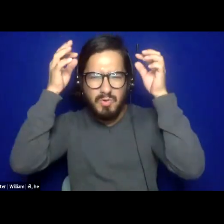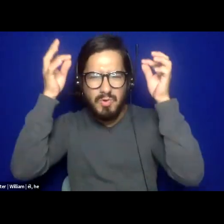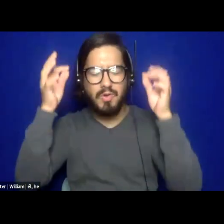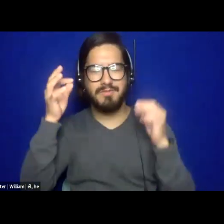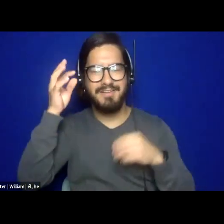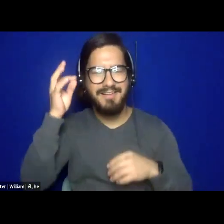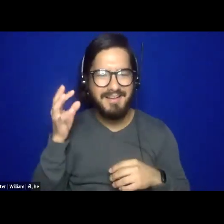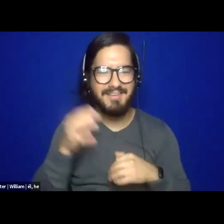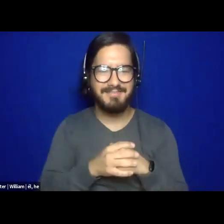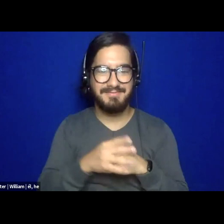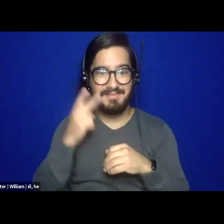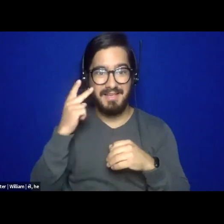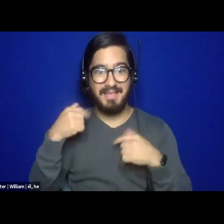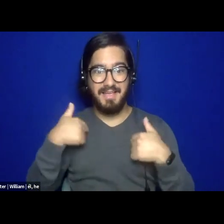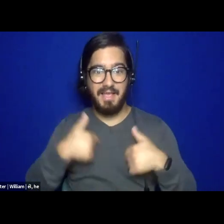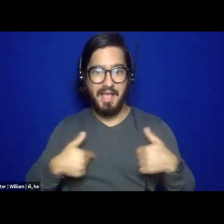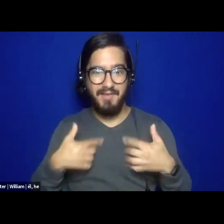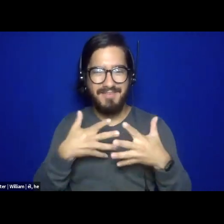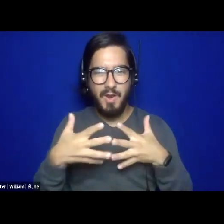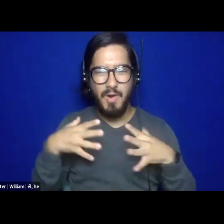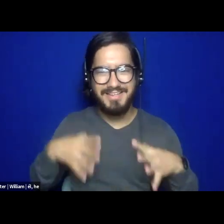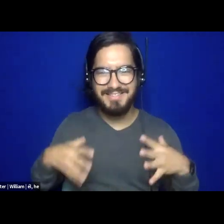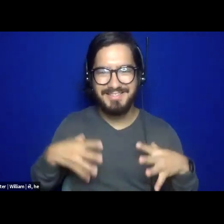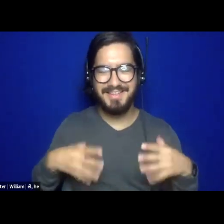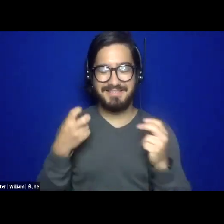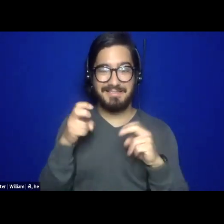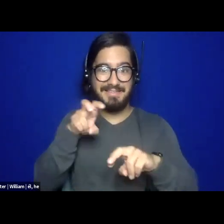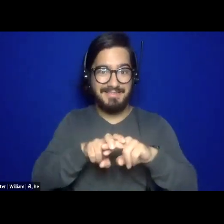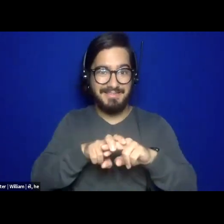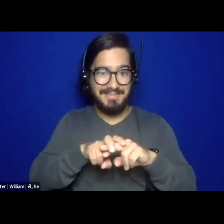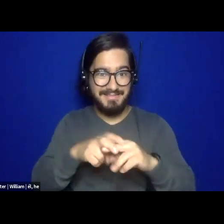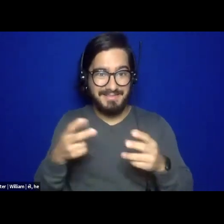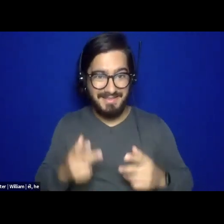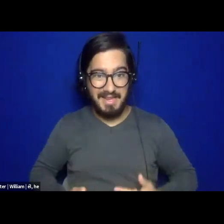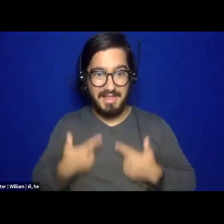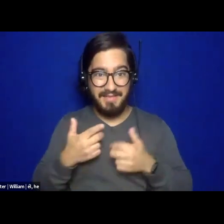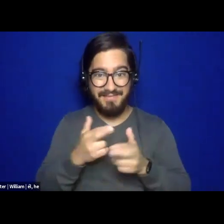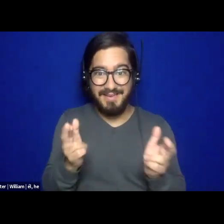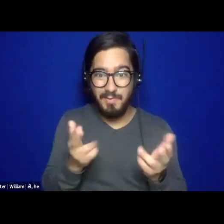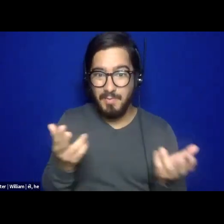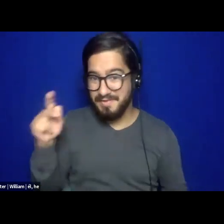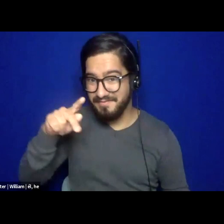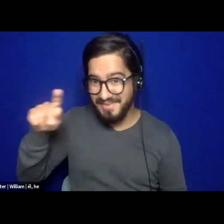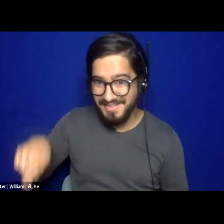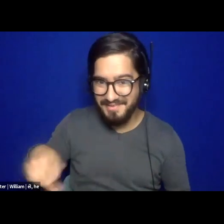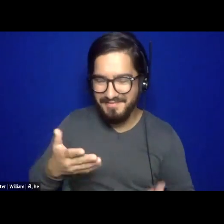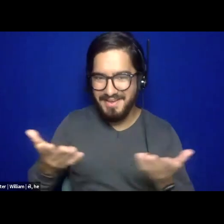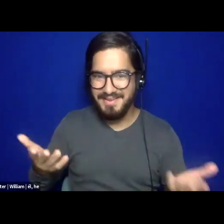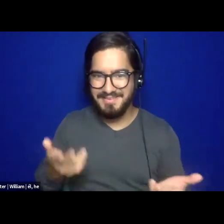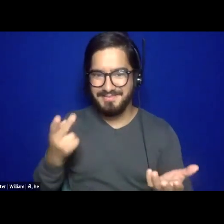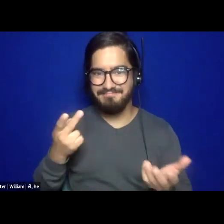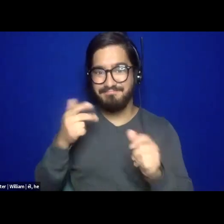-shirt that says, Reed. I'm sitting in my living room in West Philadelphia, and behind me is a picture